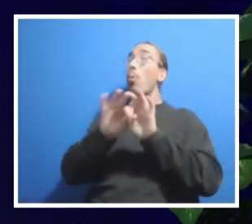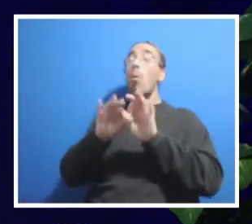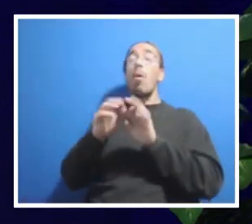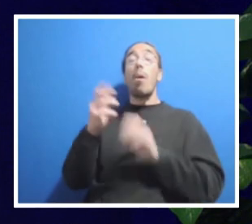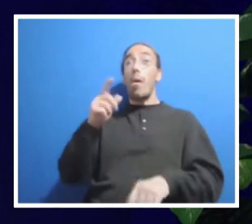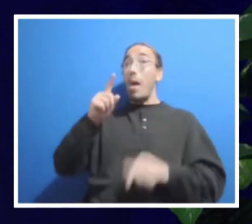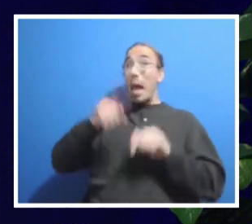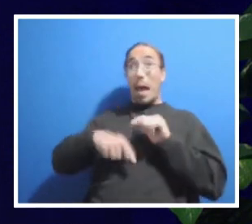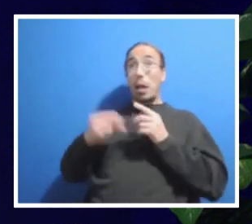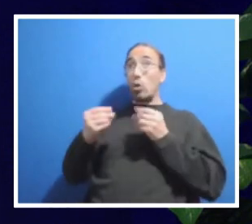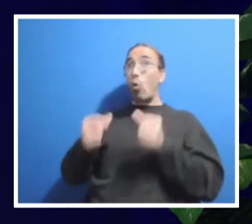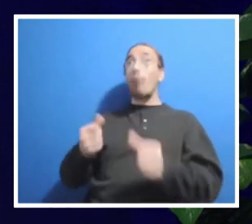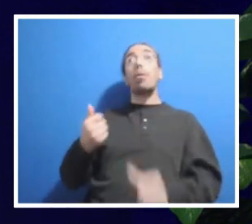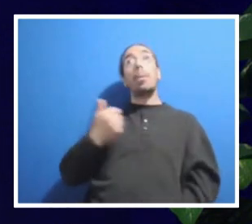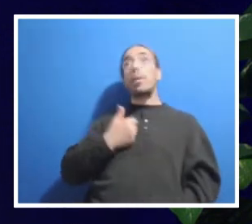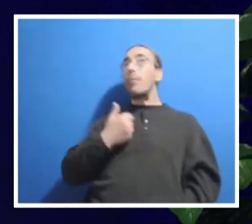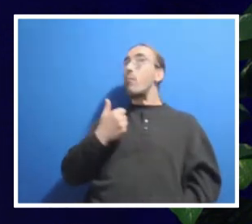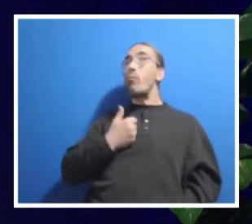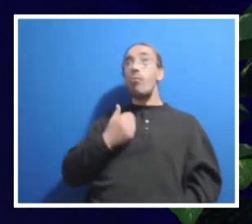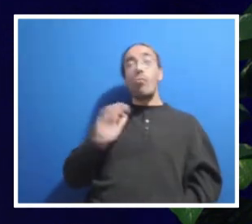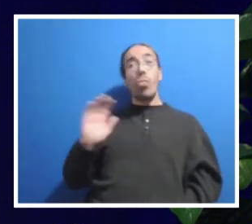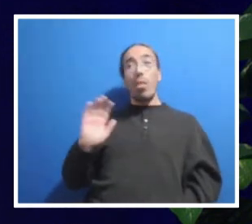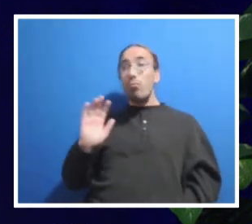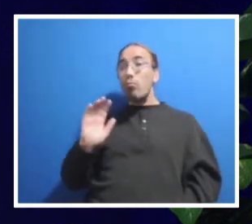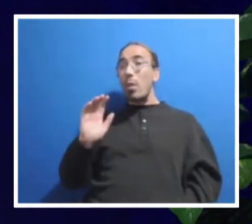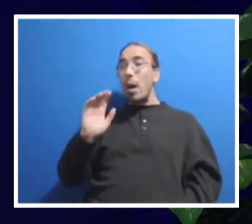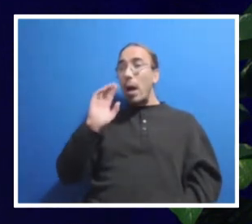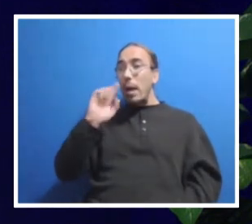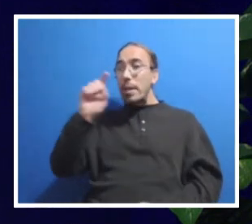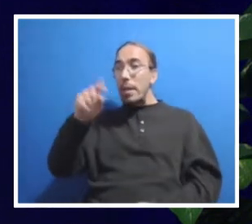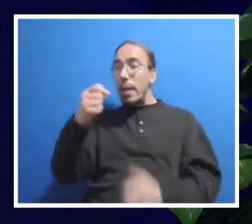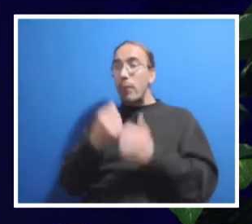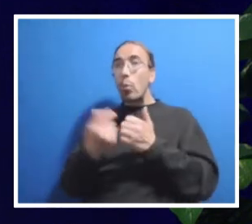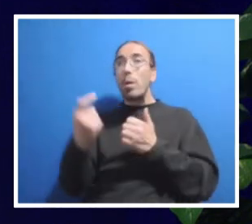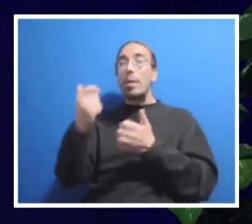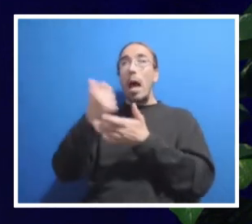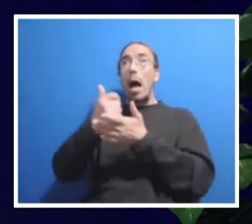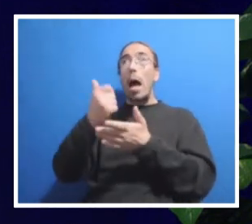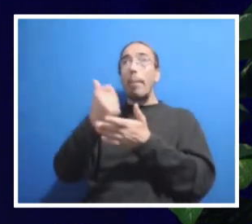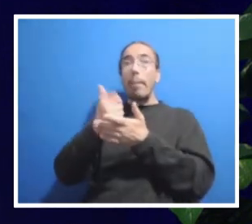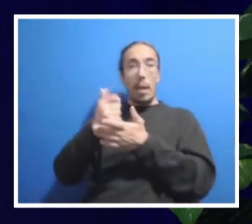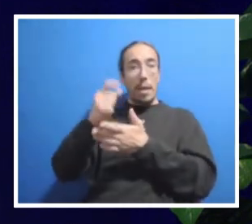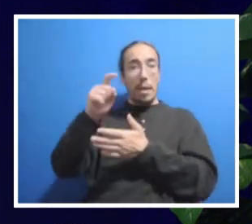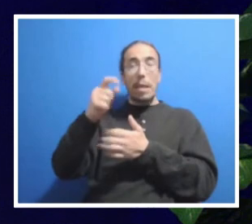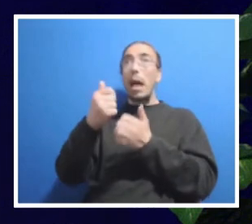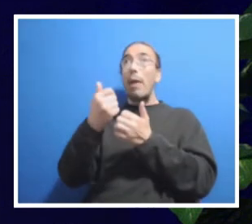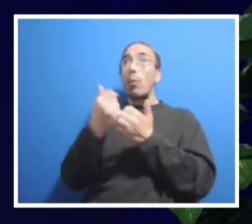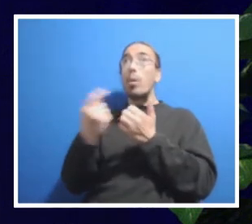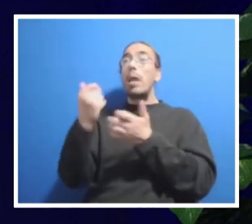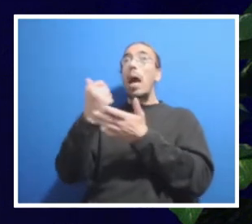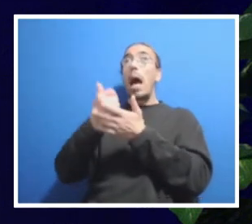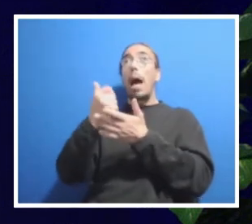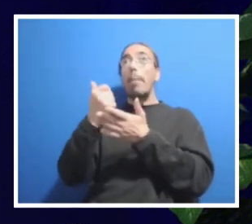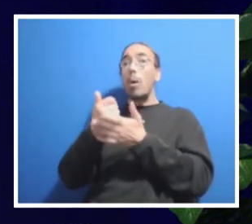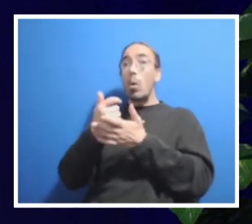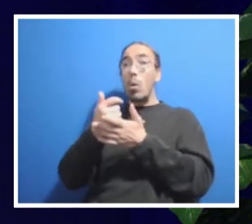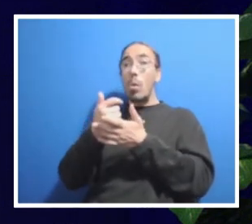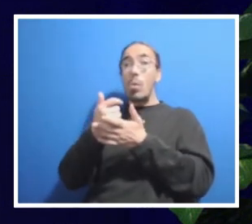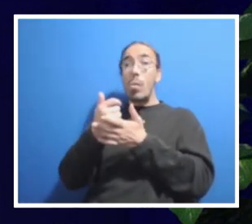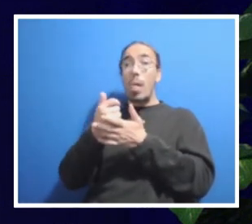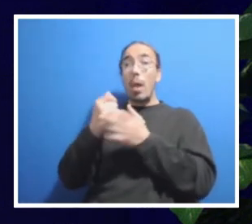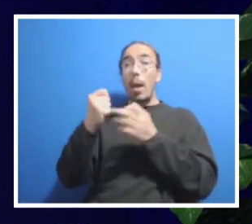my own. I need everybody's help. We need everybody's help. And so we've been engaging many, many